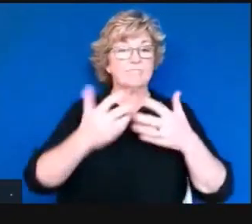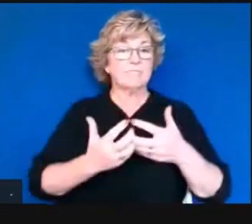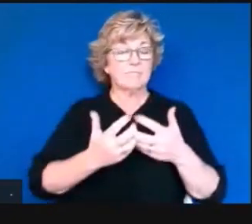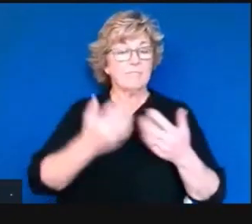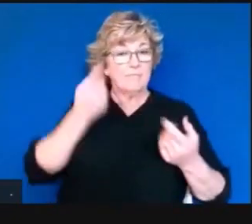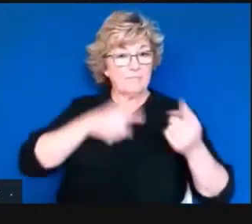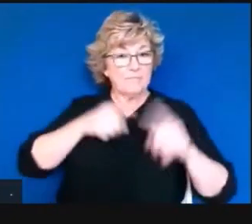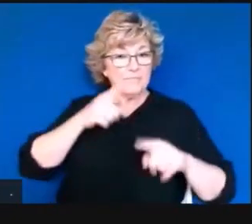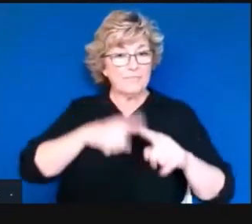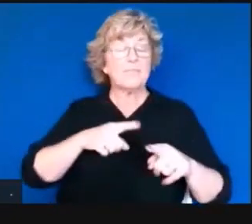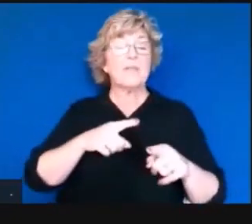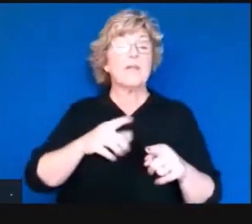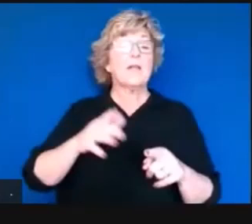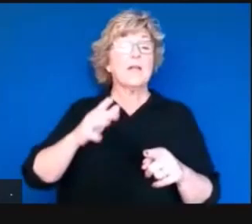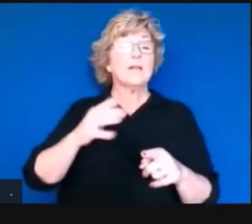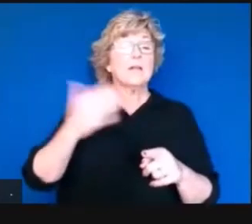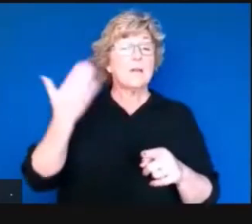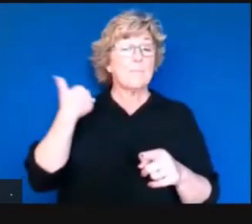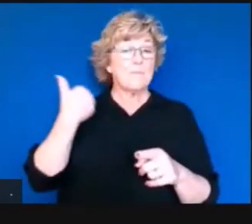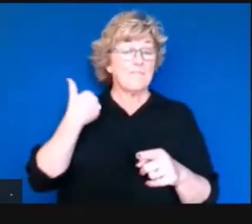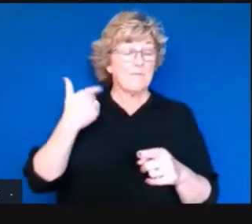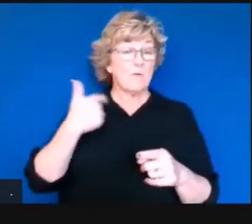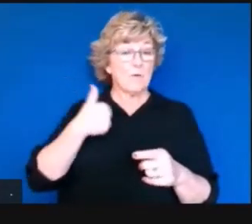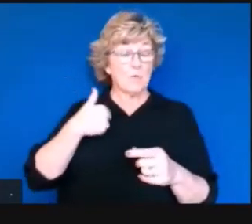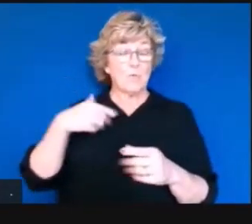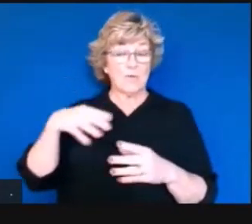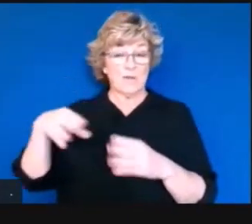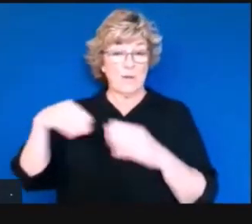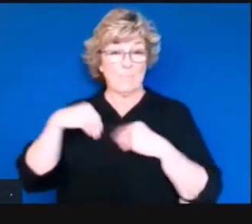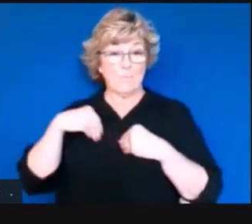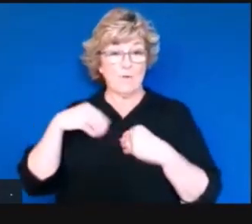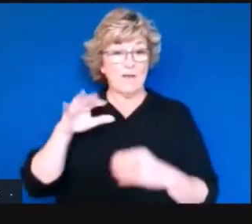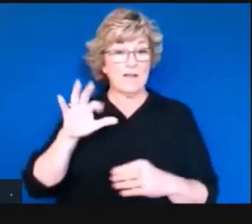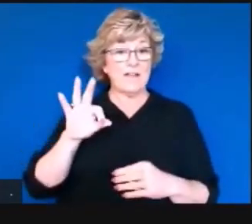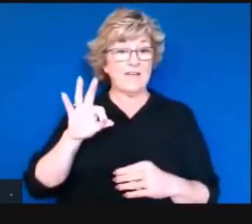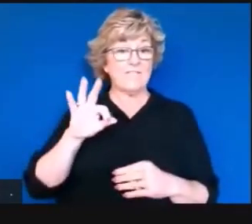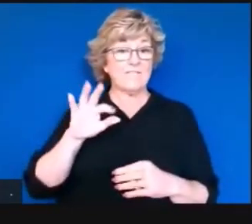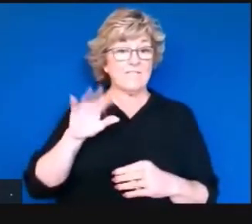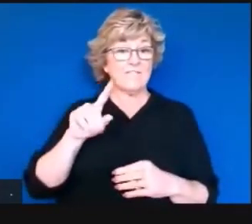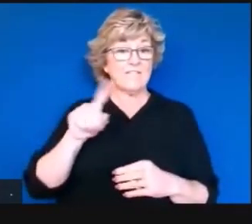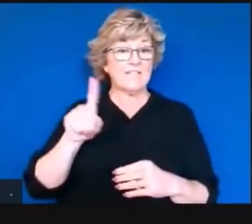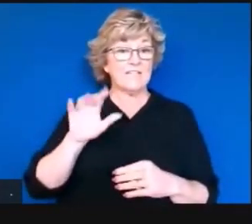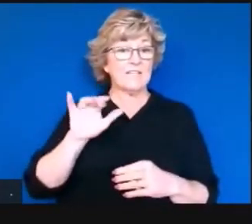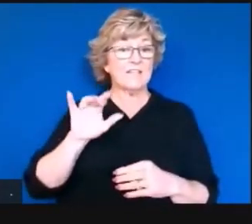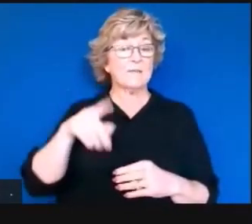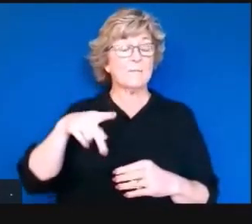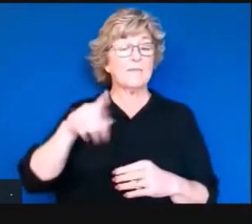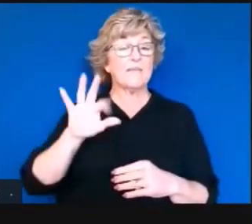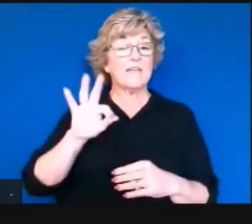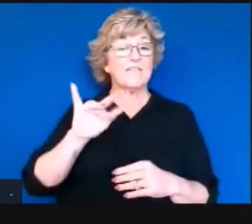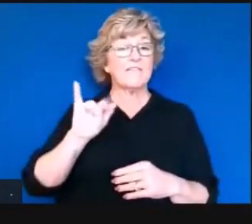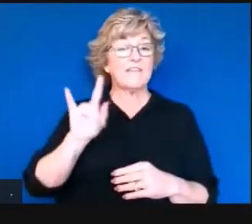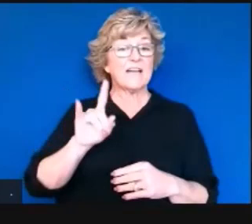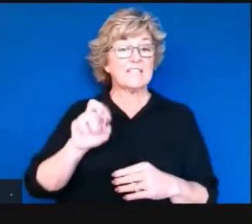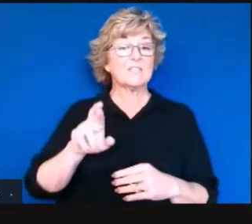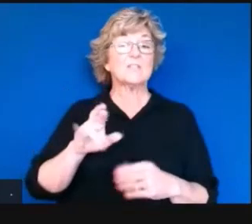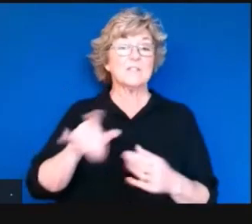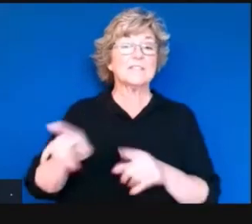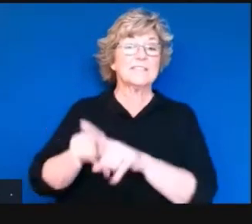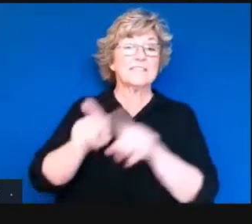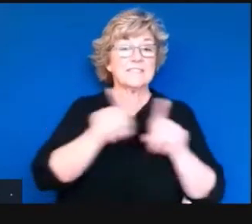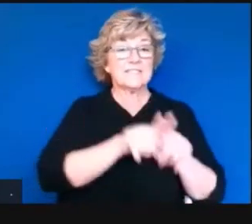the Pfizer vaccine, they unanimously approved the safety and the efficacy of the Moderna vaccine. They did so